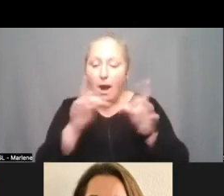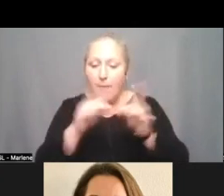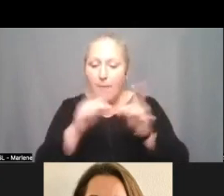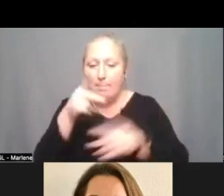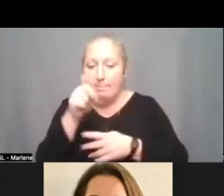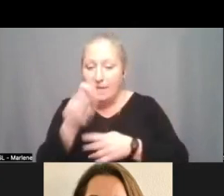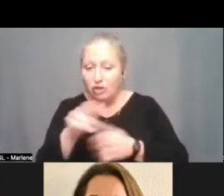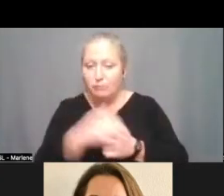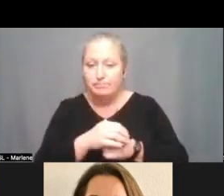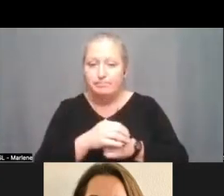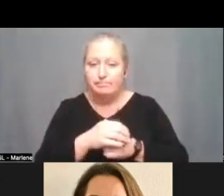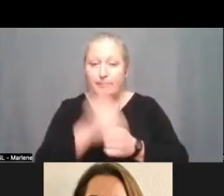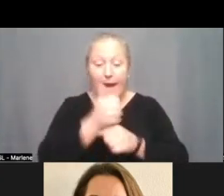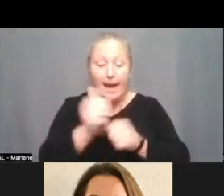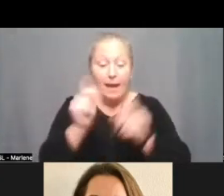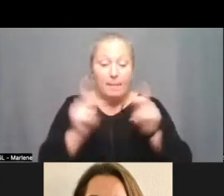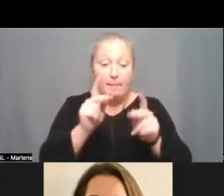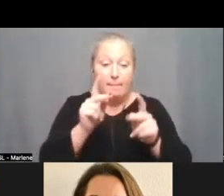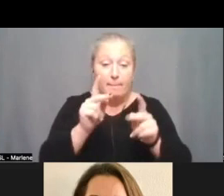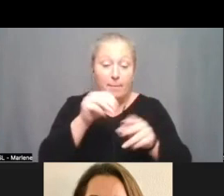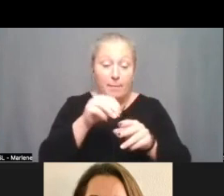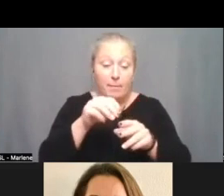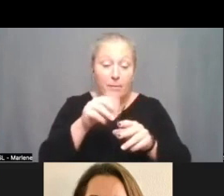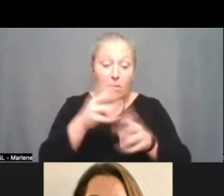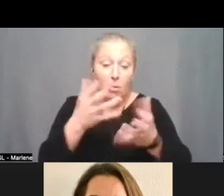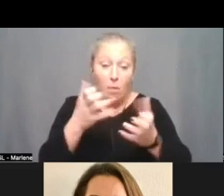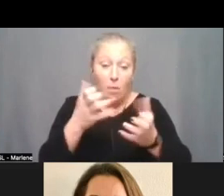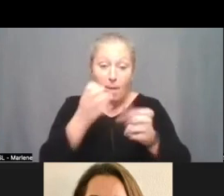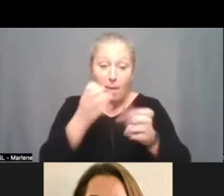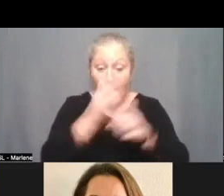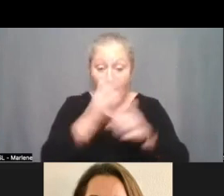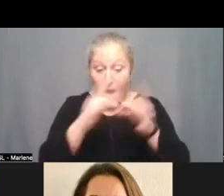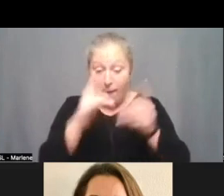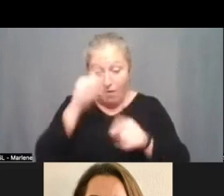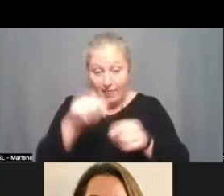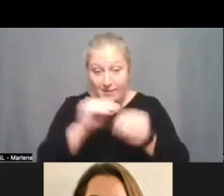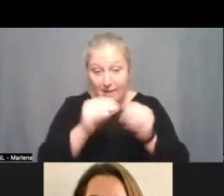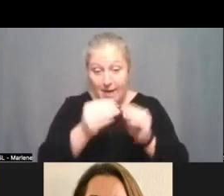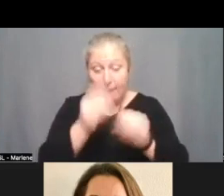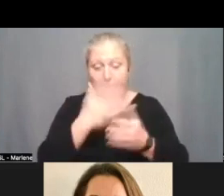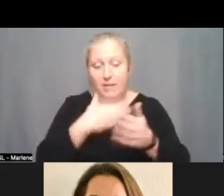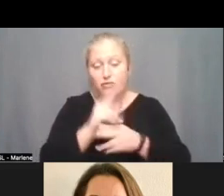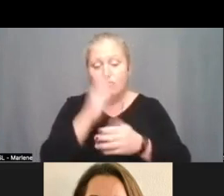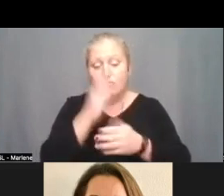there are any members of the public that would like to make comment on this item please use the raise hand functionality within zoom now